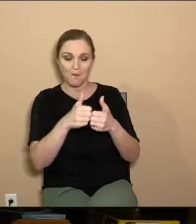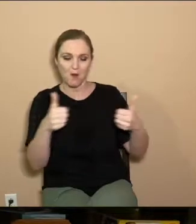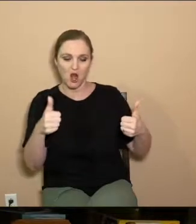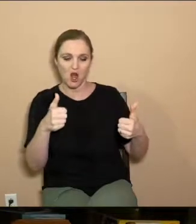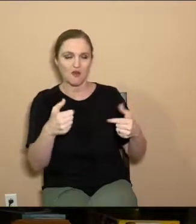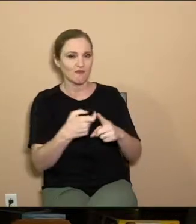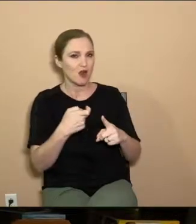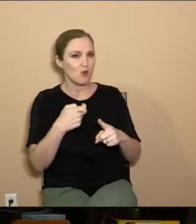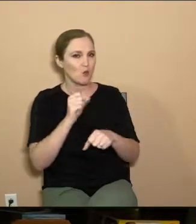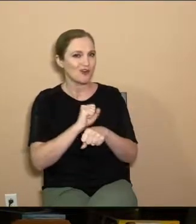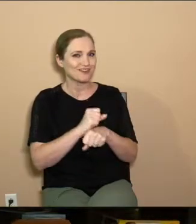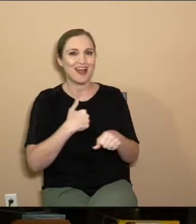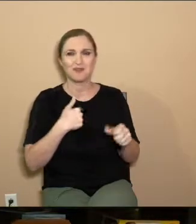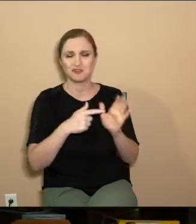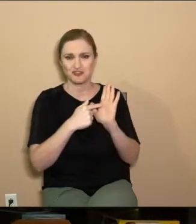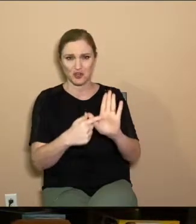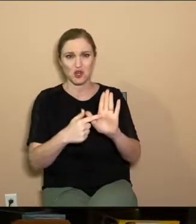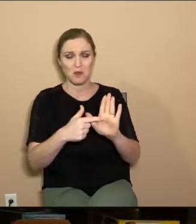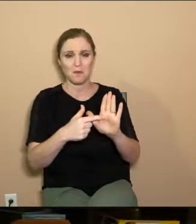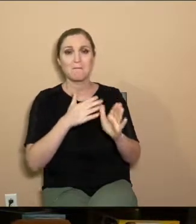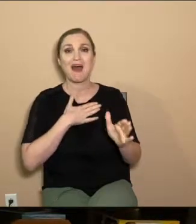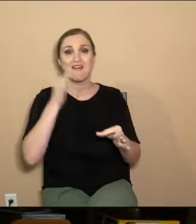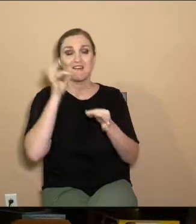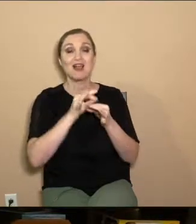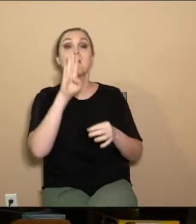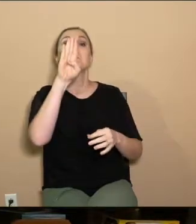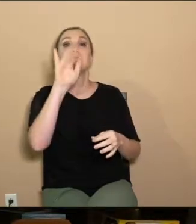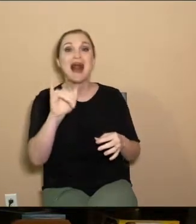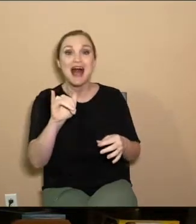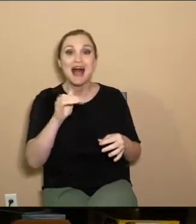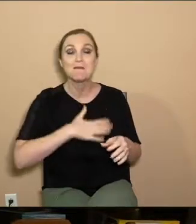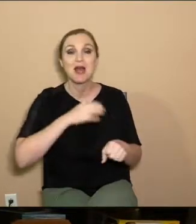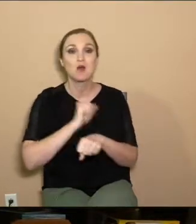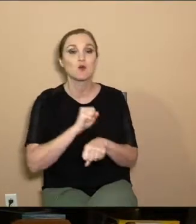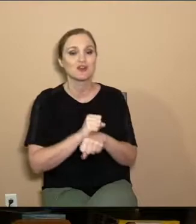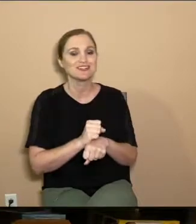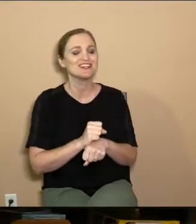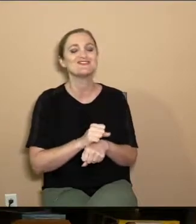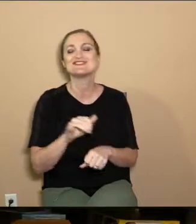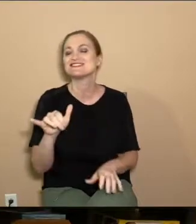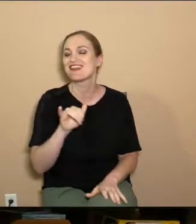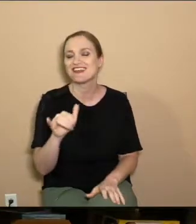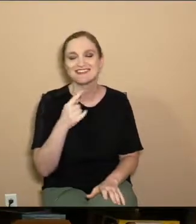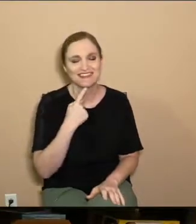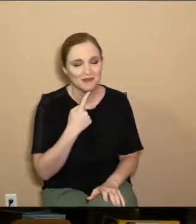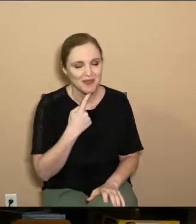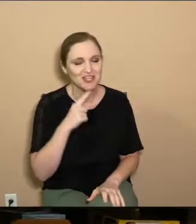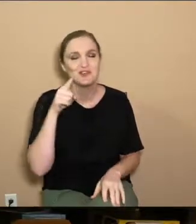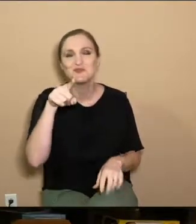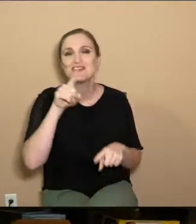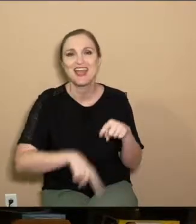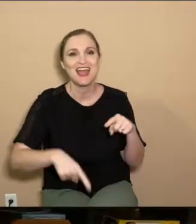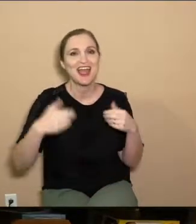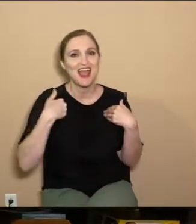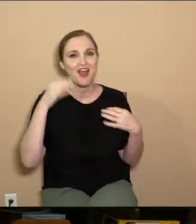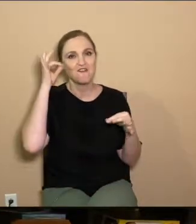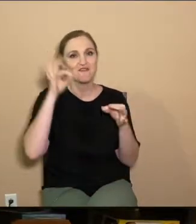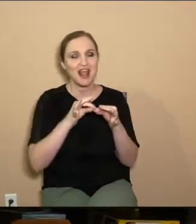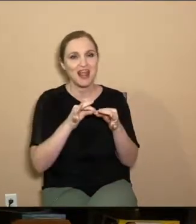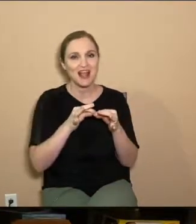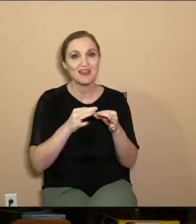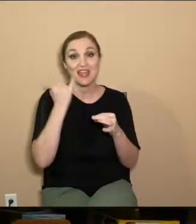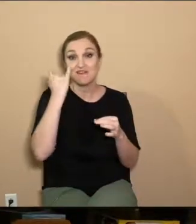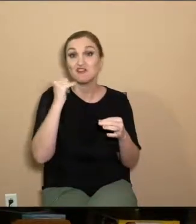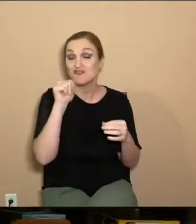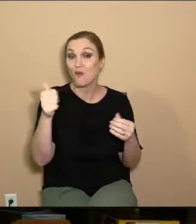works and I will show you my faith by my works. He's just doubling down on saying that you cannot have faith unless